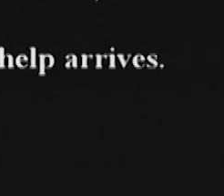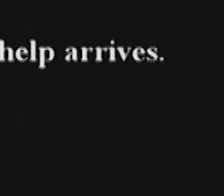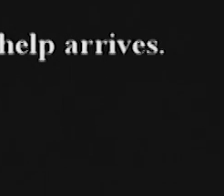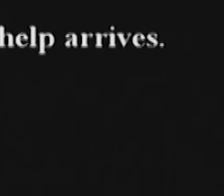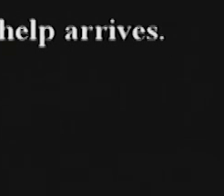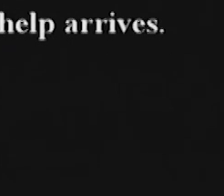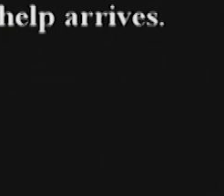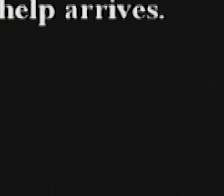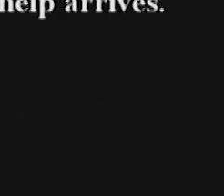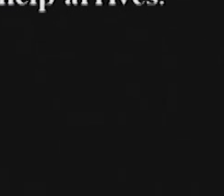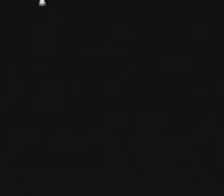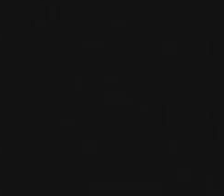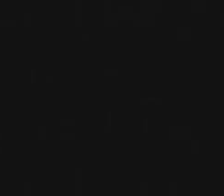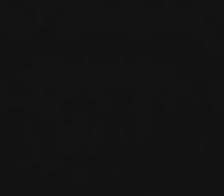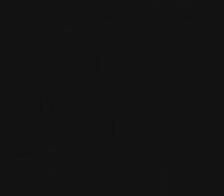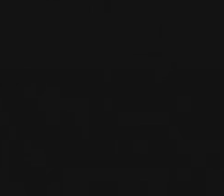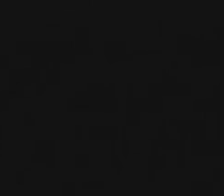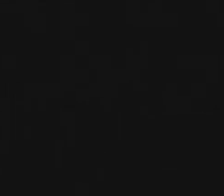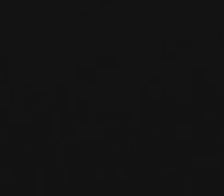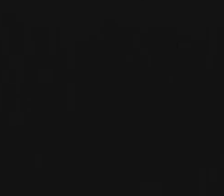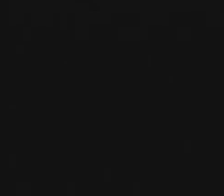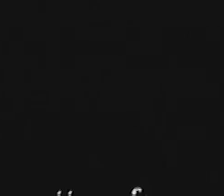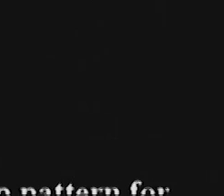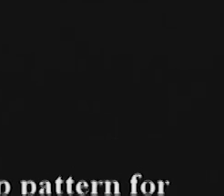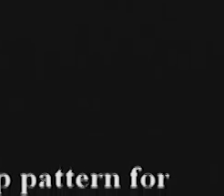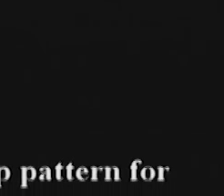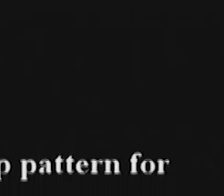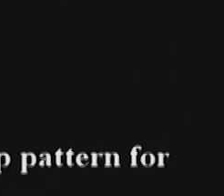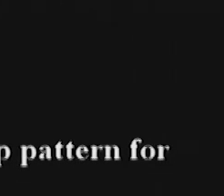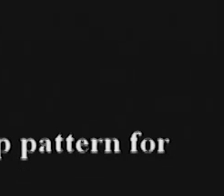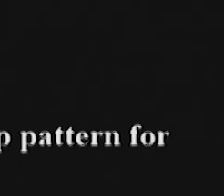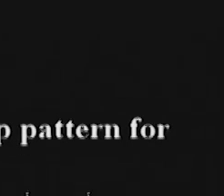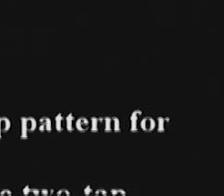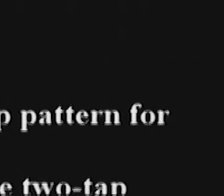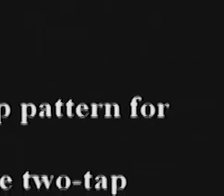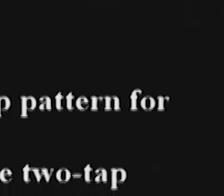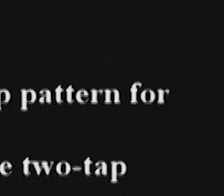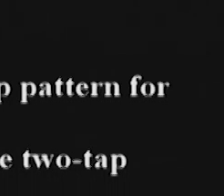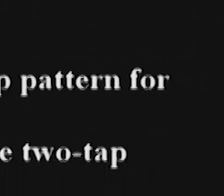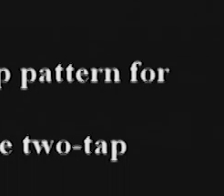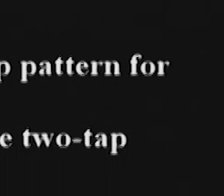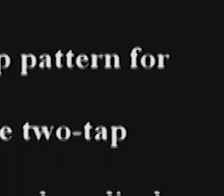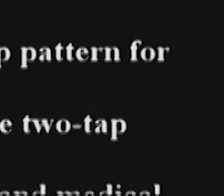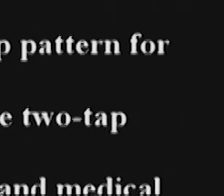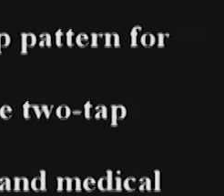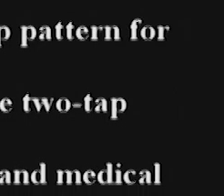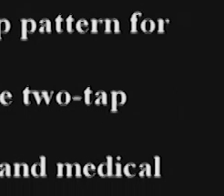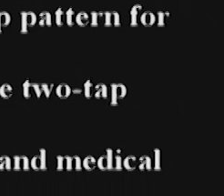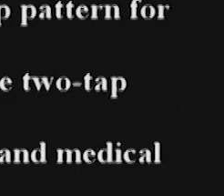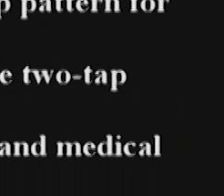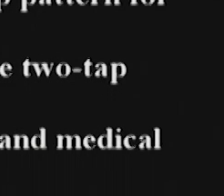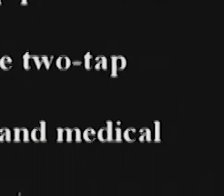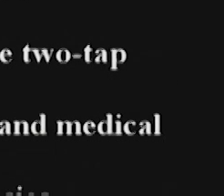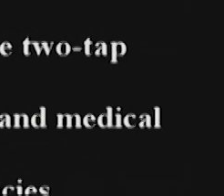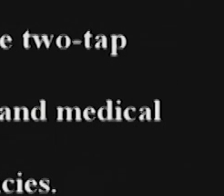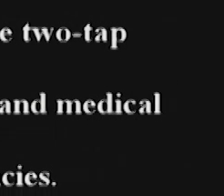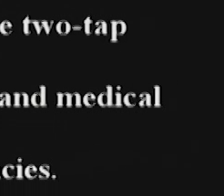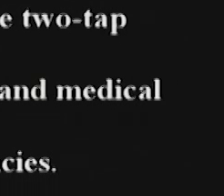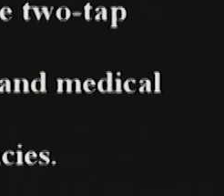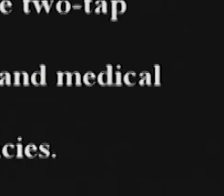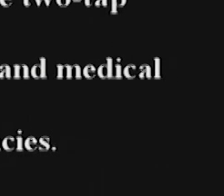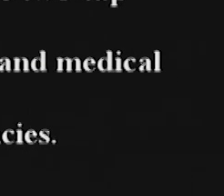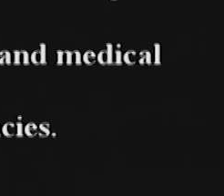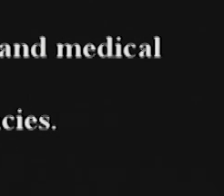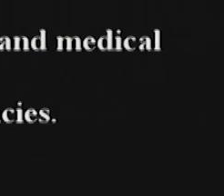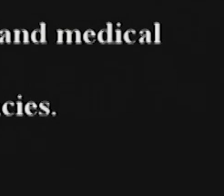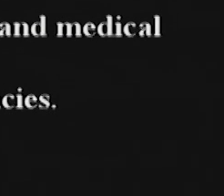at least 90 seconds, preferably until help arrives. Use the single tap pattern for police and the